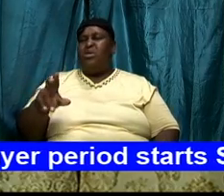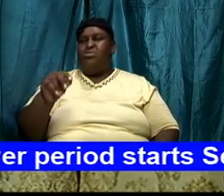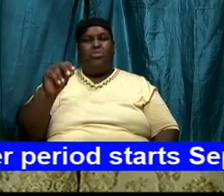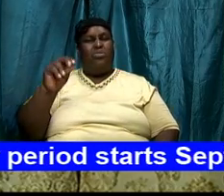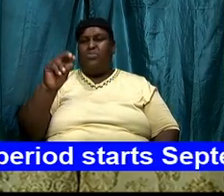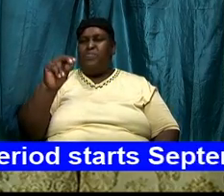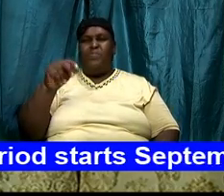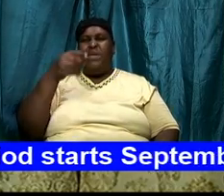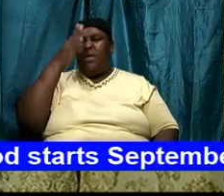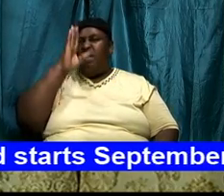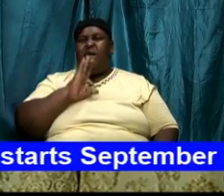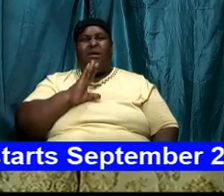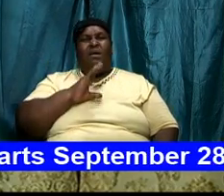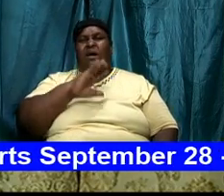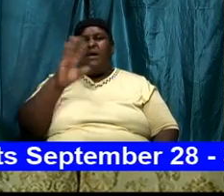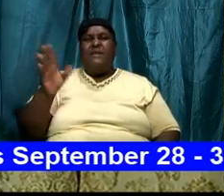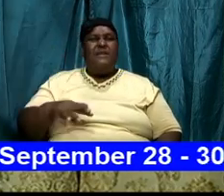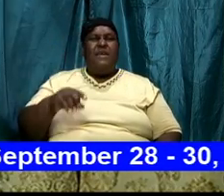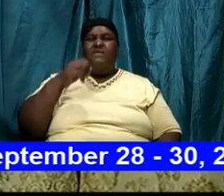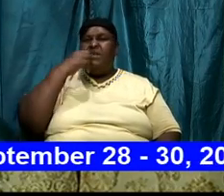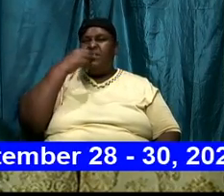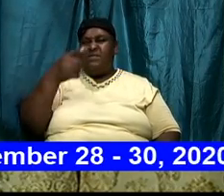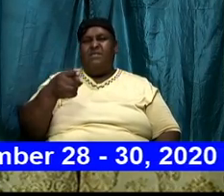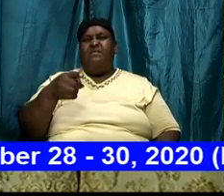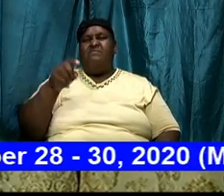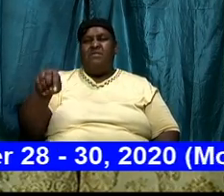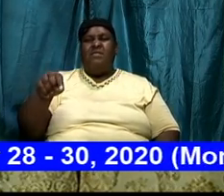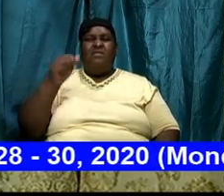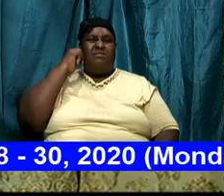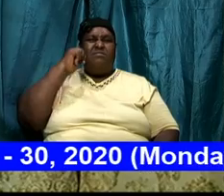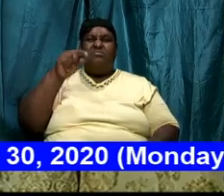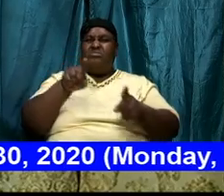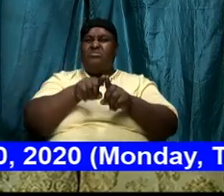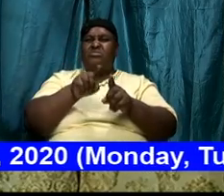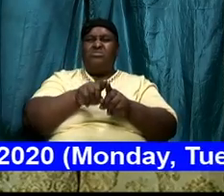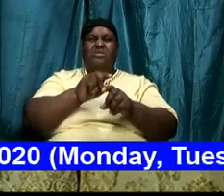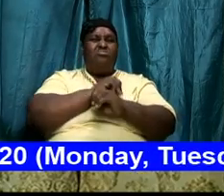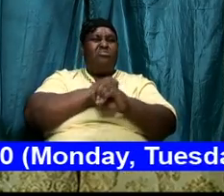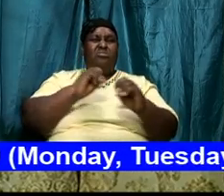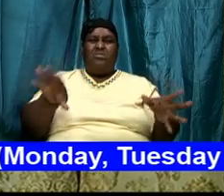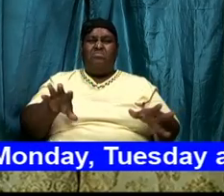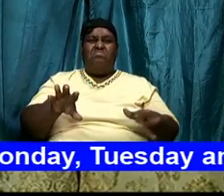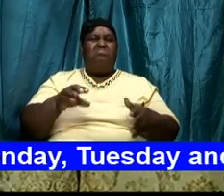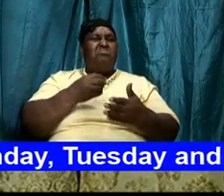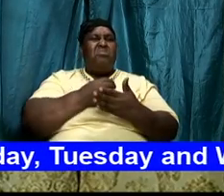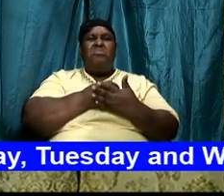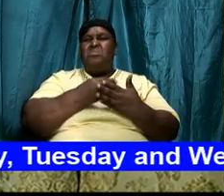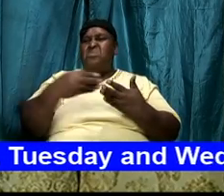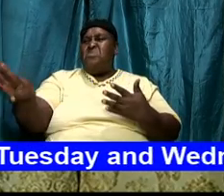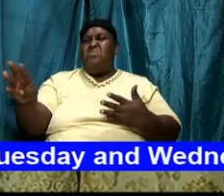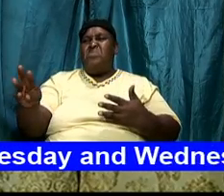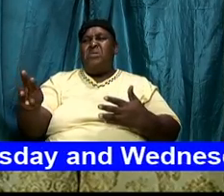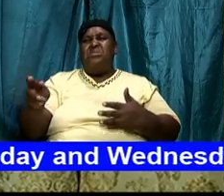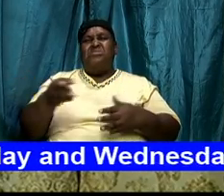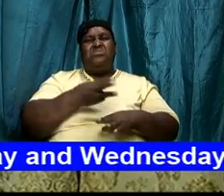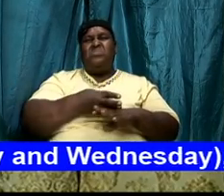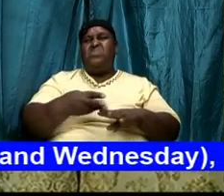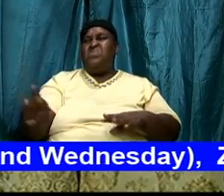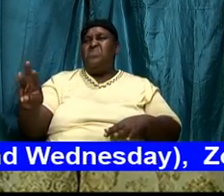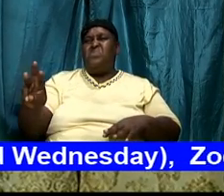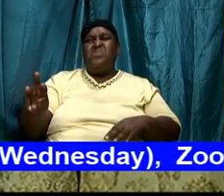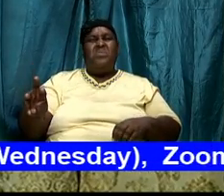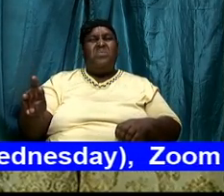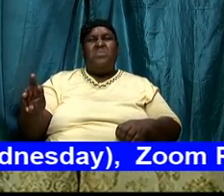God never tell this sister nothing she wastes her three days when she go fast